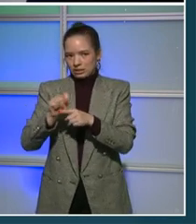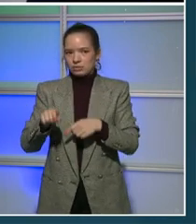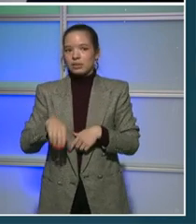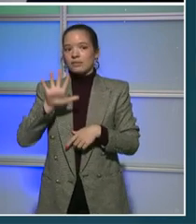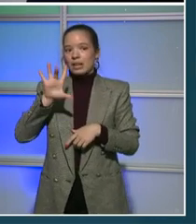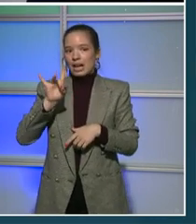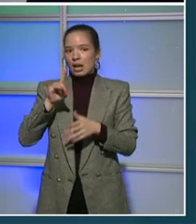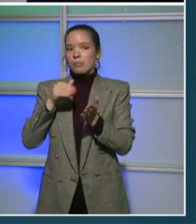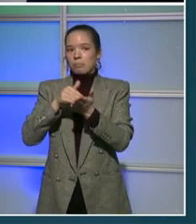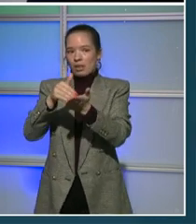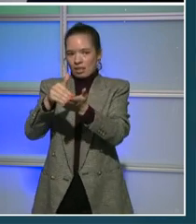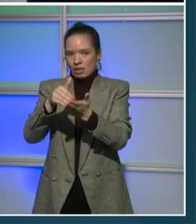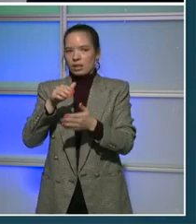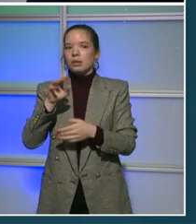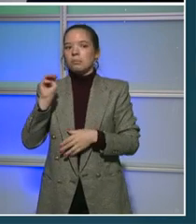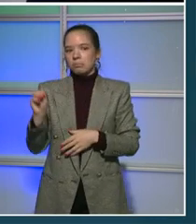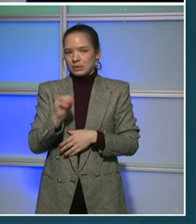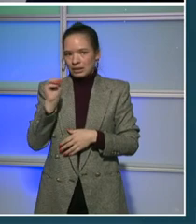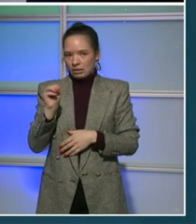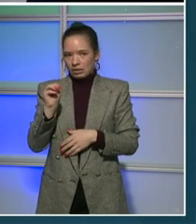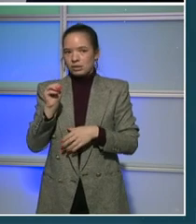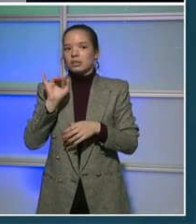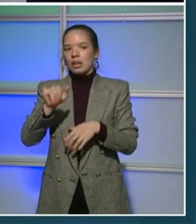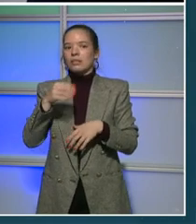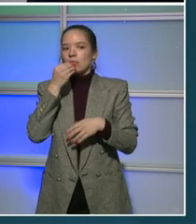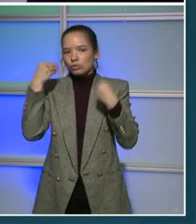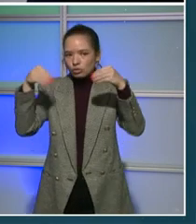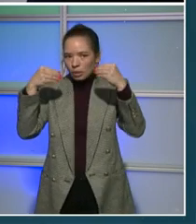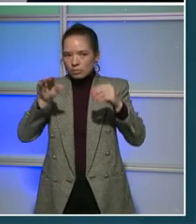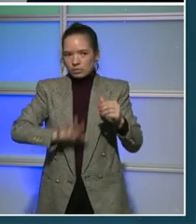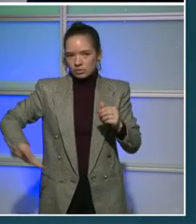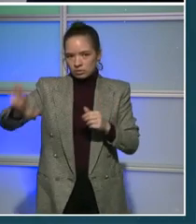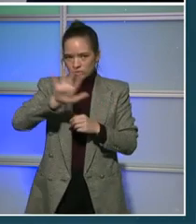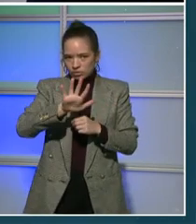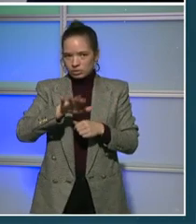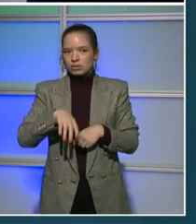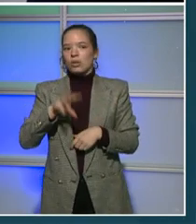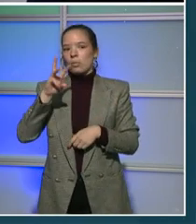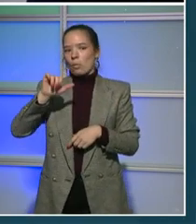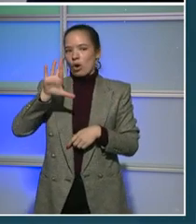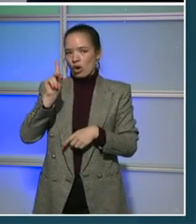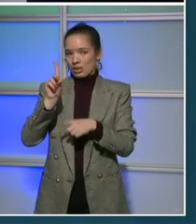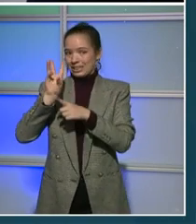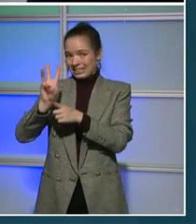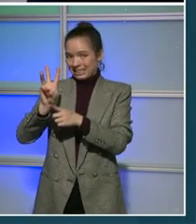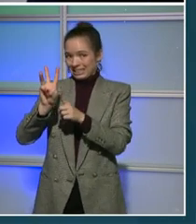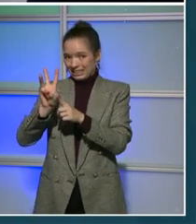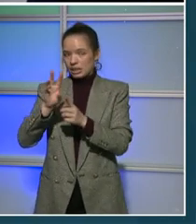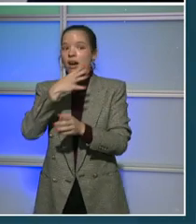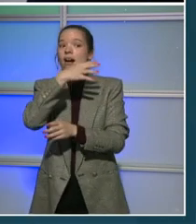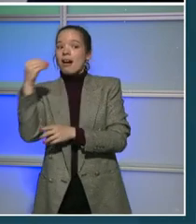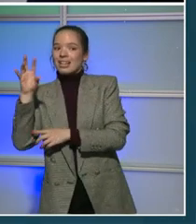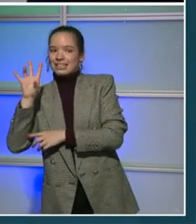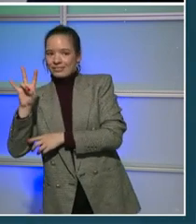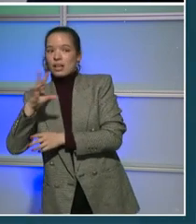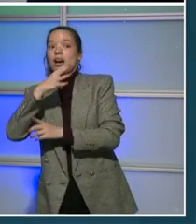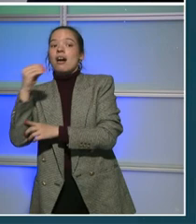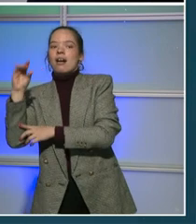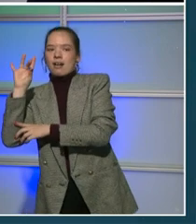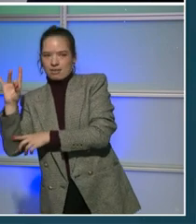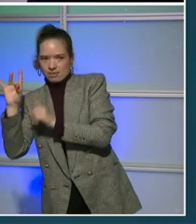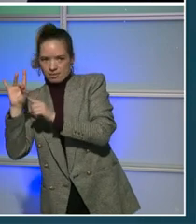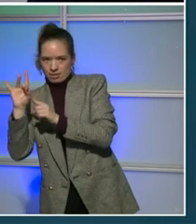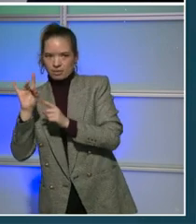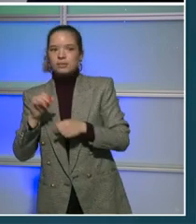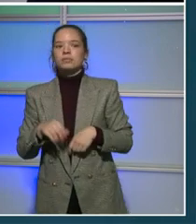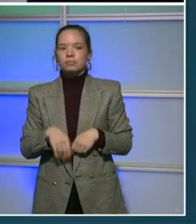and restaurants in Ward 7 and 8. In Health and Human Services, we're incredibly excited about the opening of a new hospital at St. Elizabeth's in Ward 8.